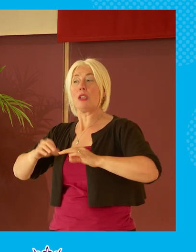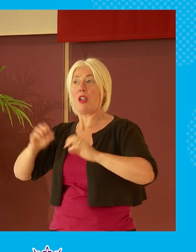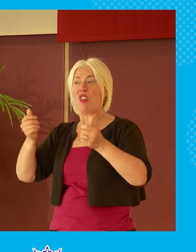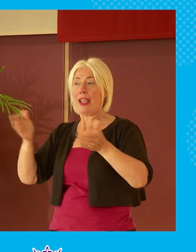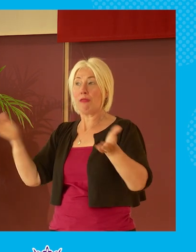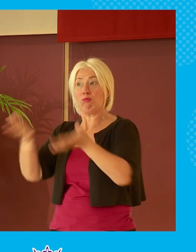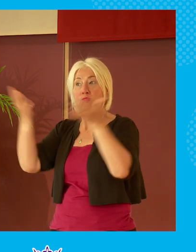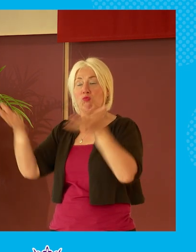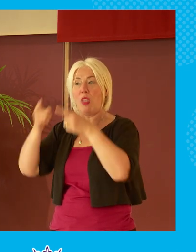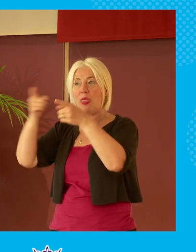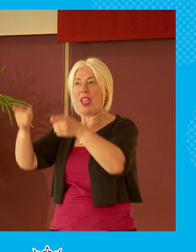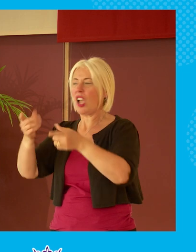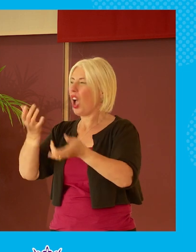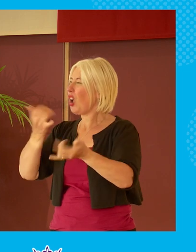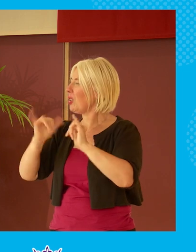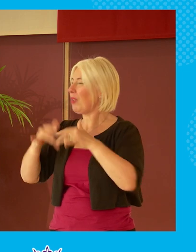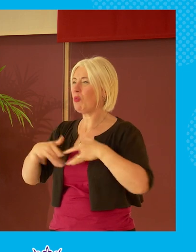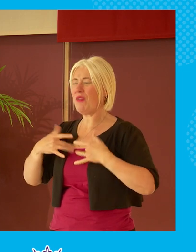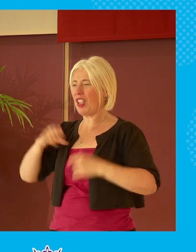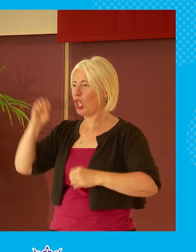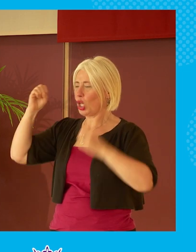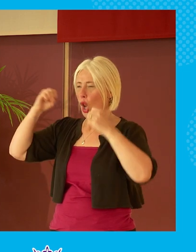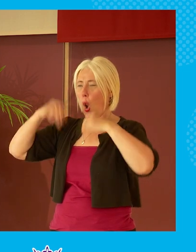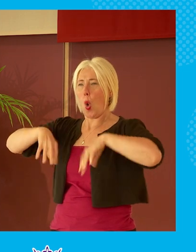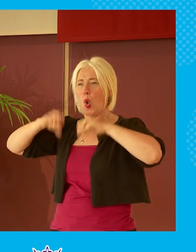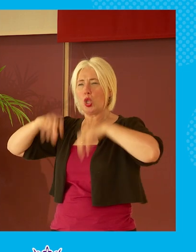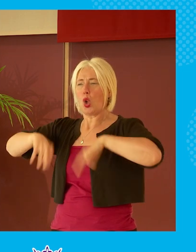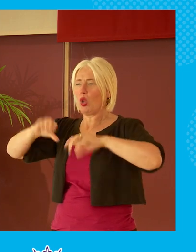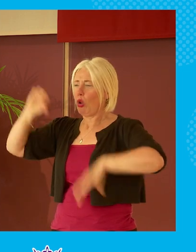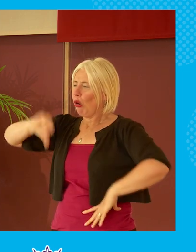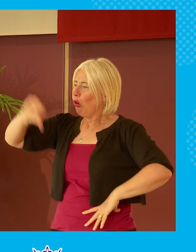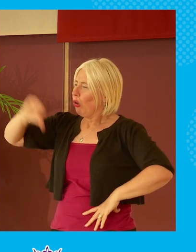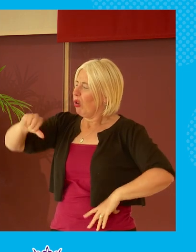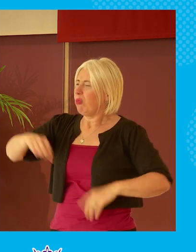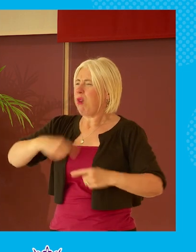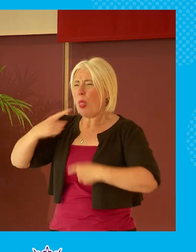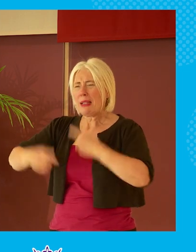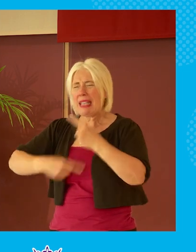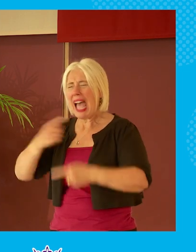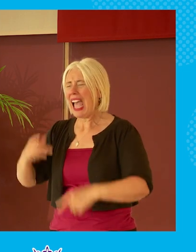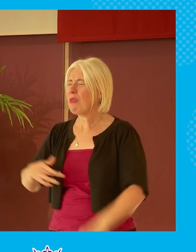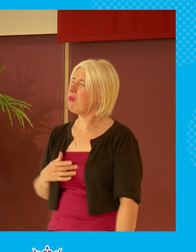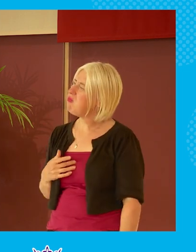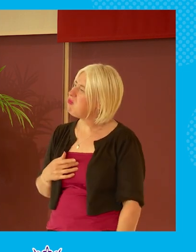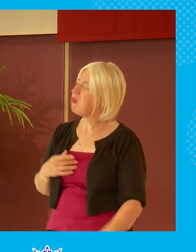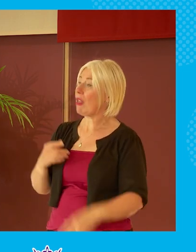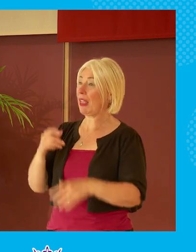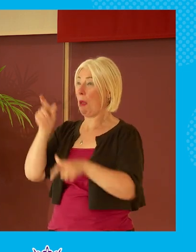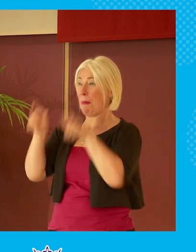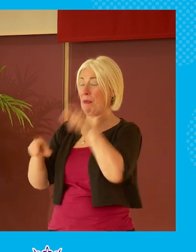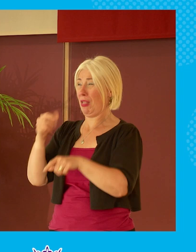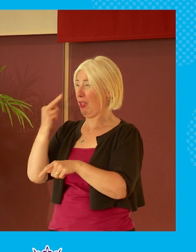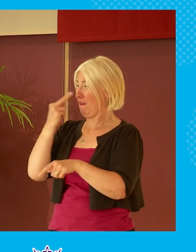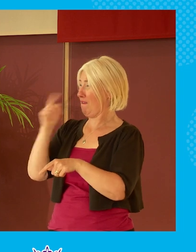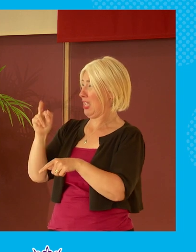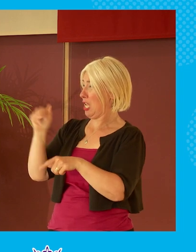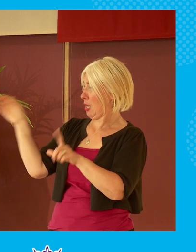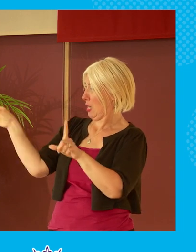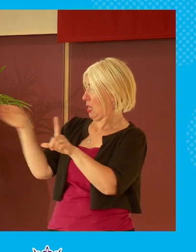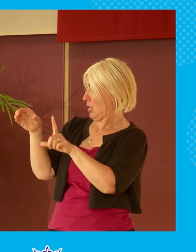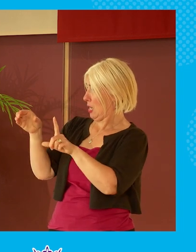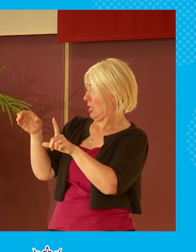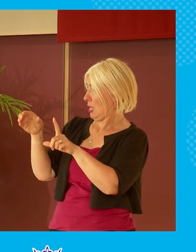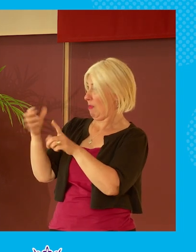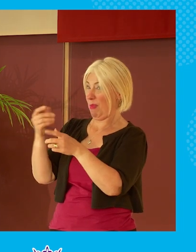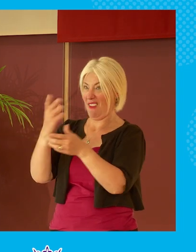sometimes it feels like there aren't consequences real terrible charlatans can can can get elected and potentially get elected from